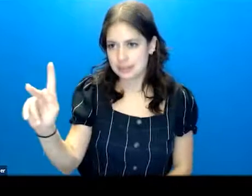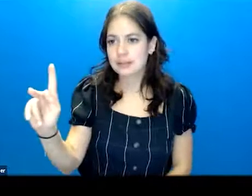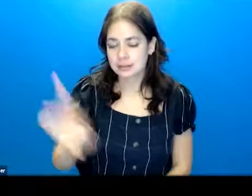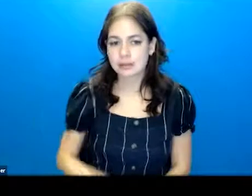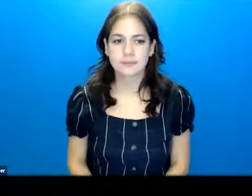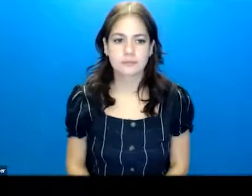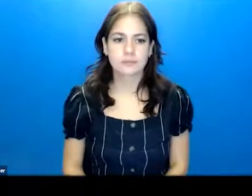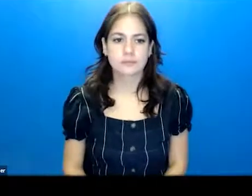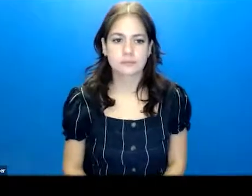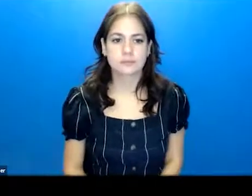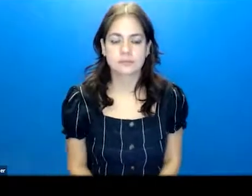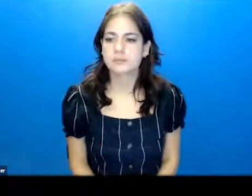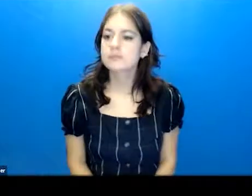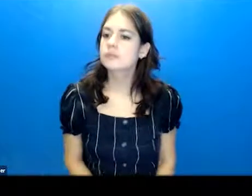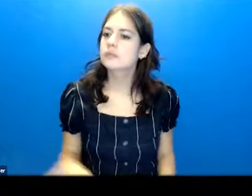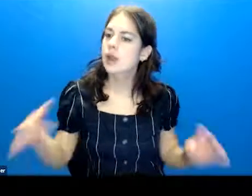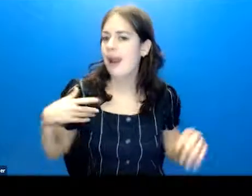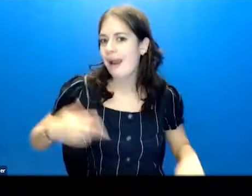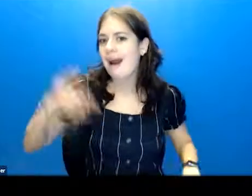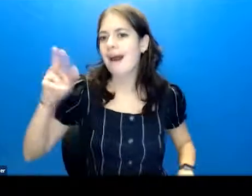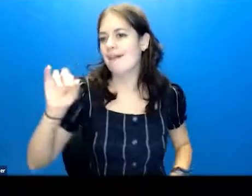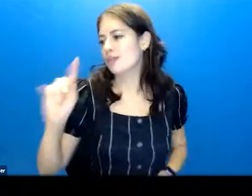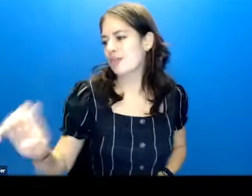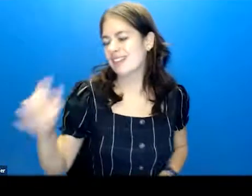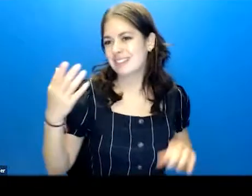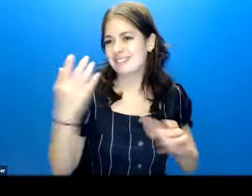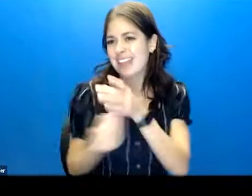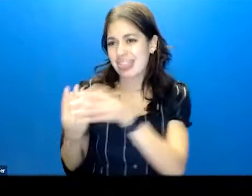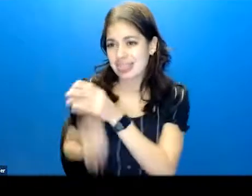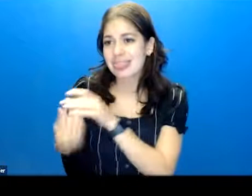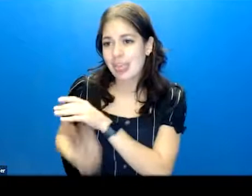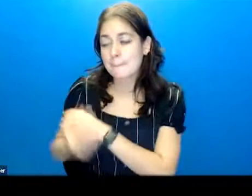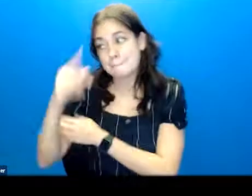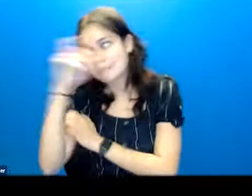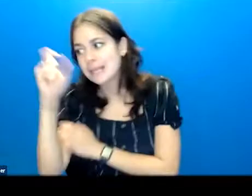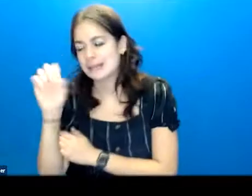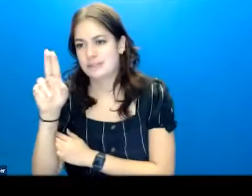and a very high rate of death by suicide.